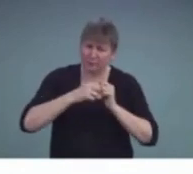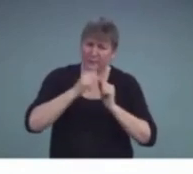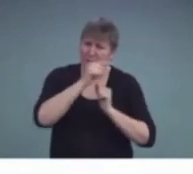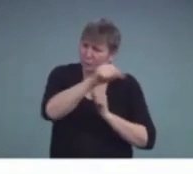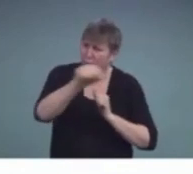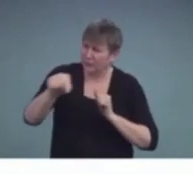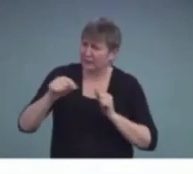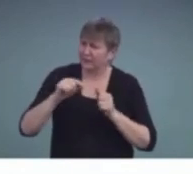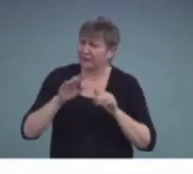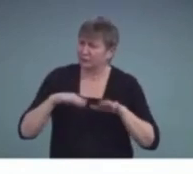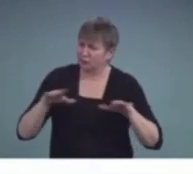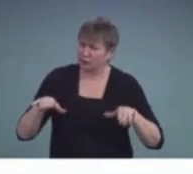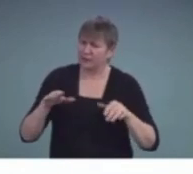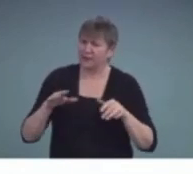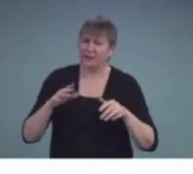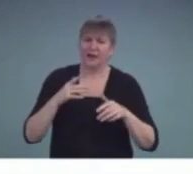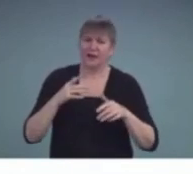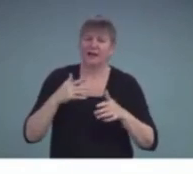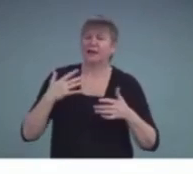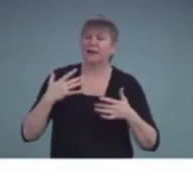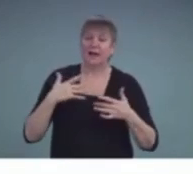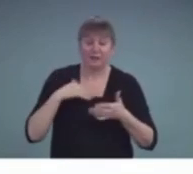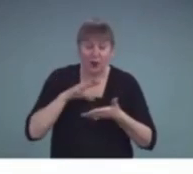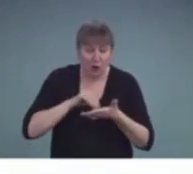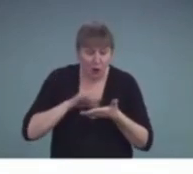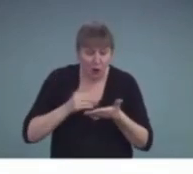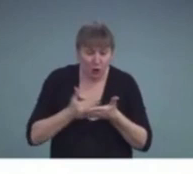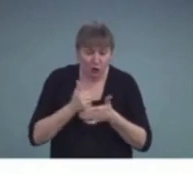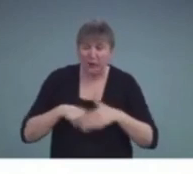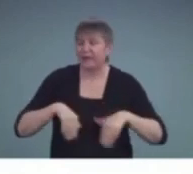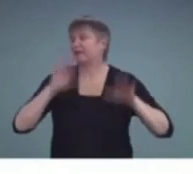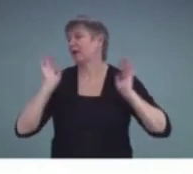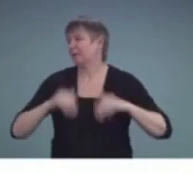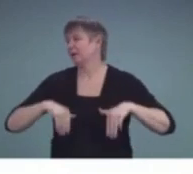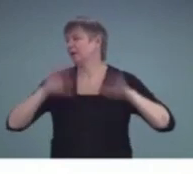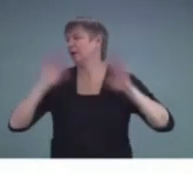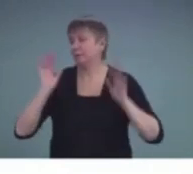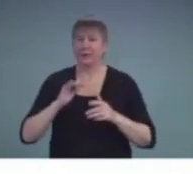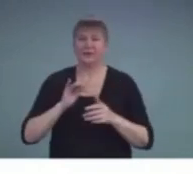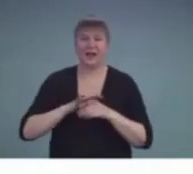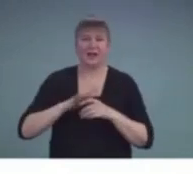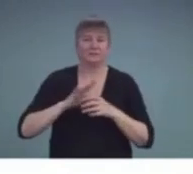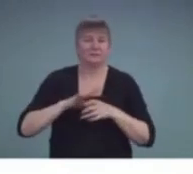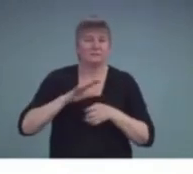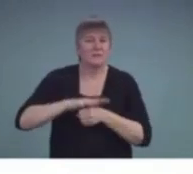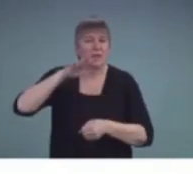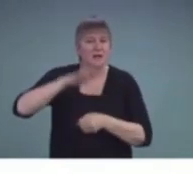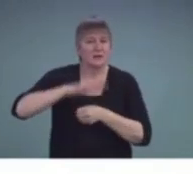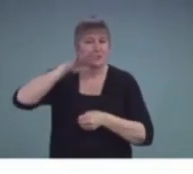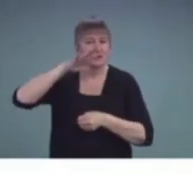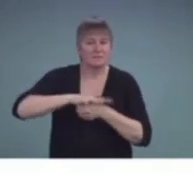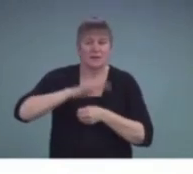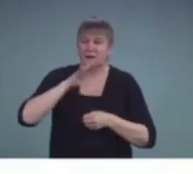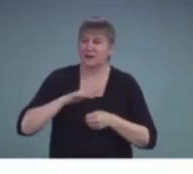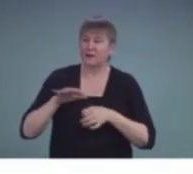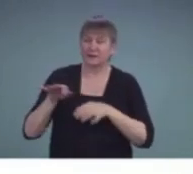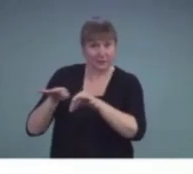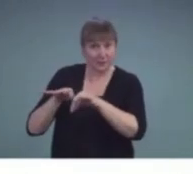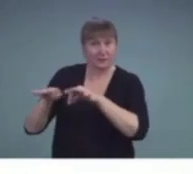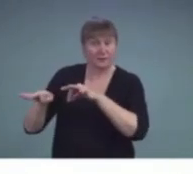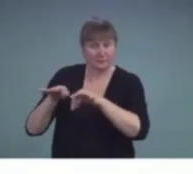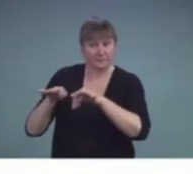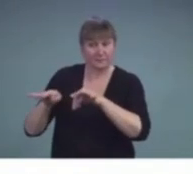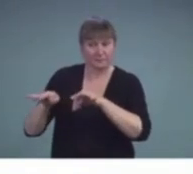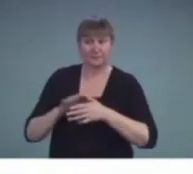He tends to give up easily when learning something new and has temper tantrums. And in the notes, the